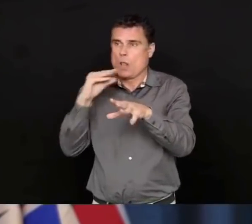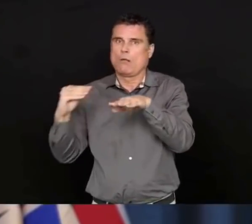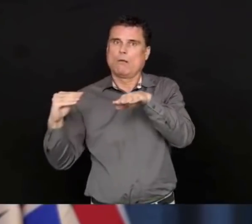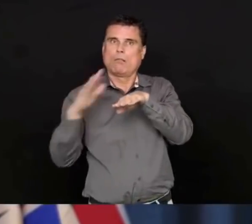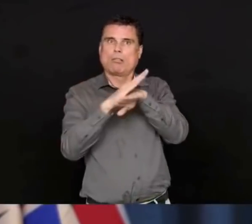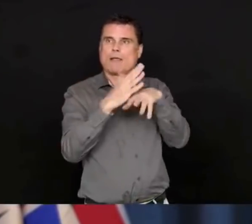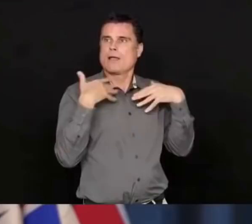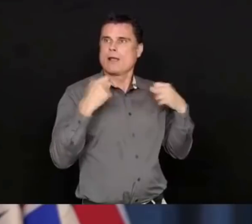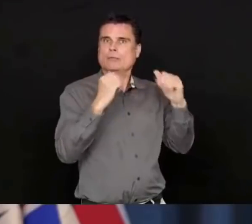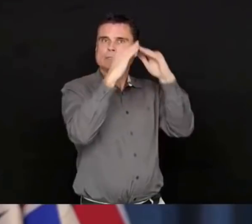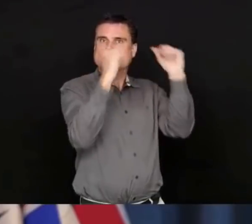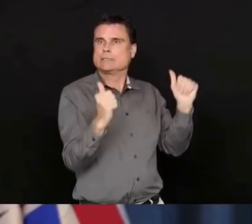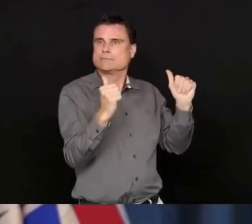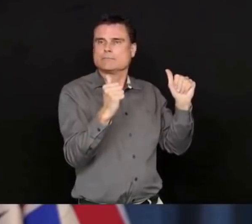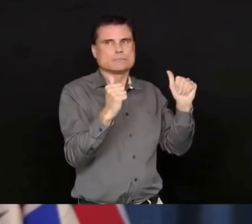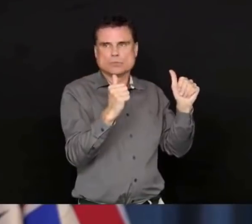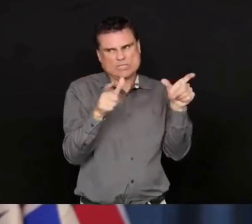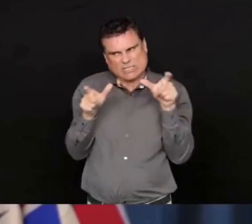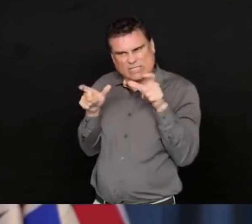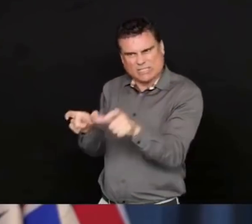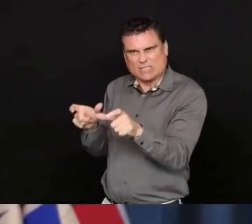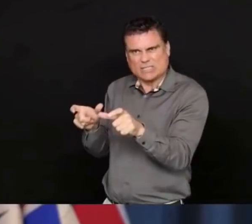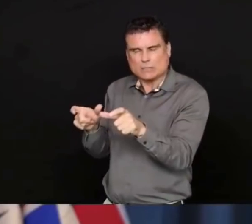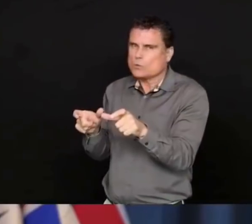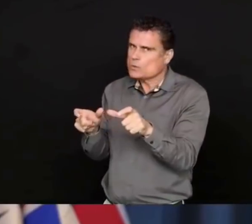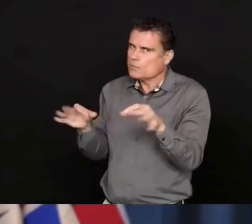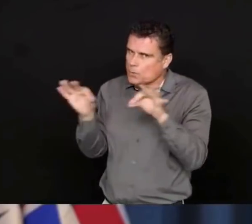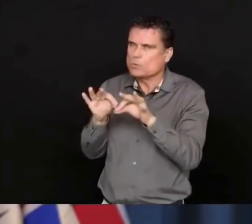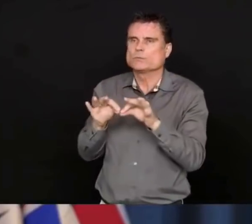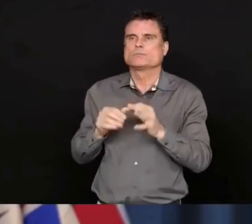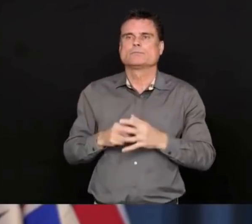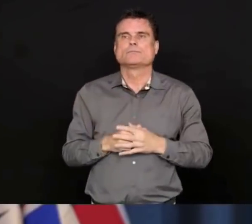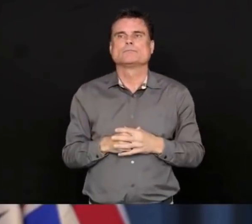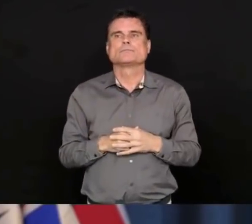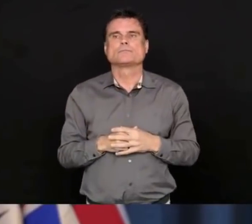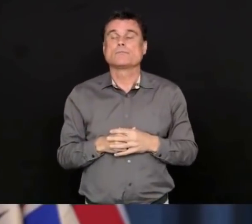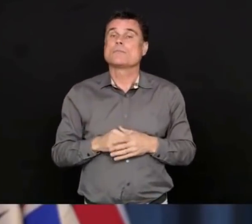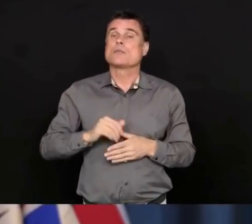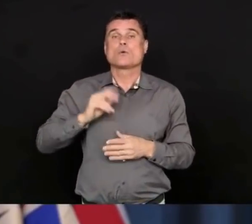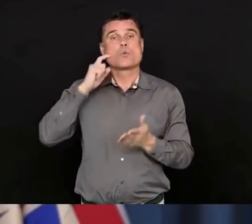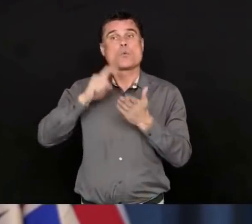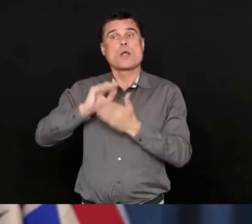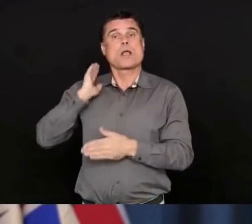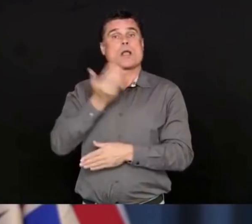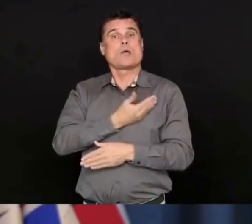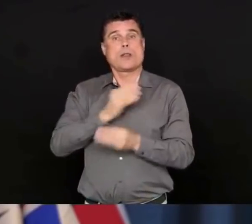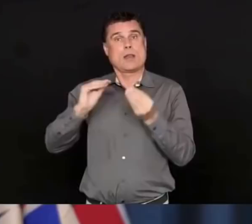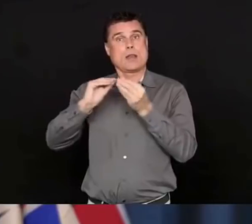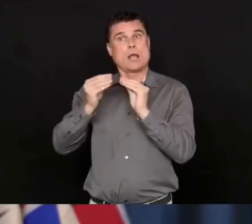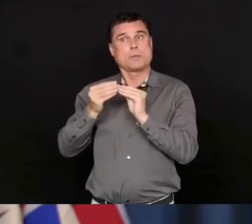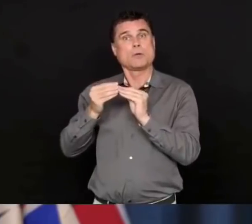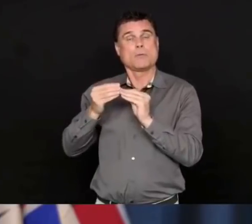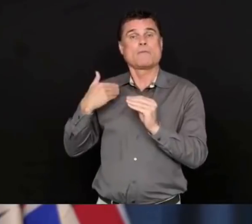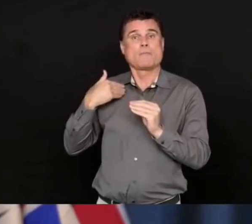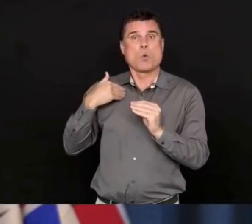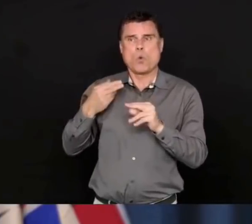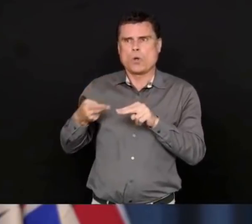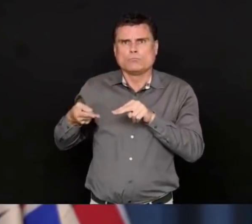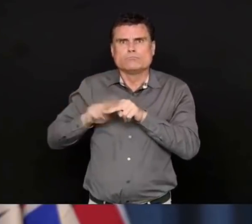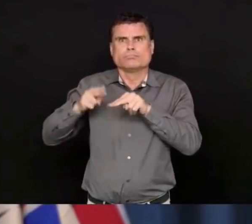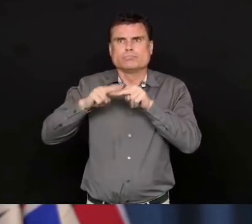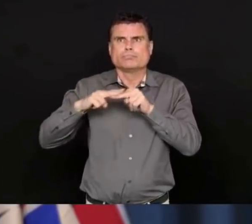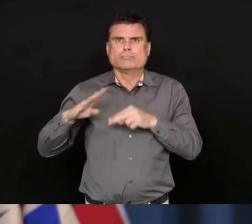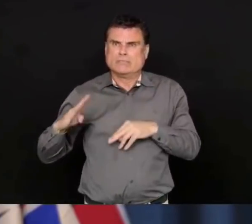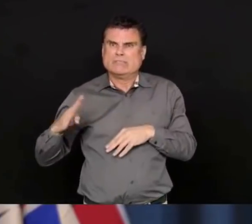been slowing, it's been bending, and that's really important, and it's testament to the effort that everybody here in British Columbia has been